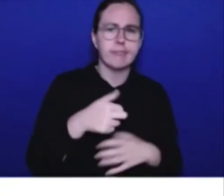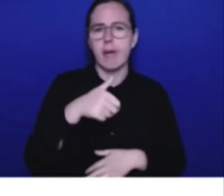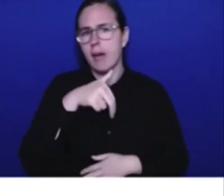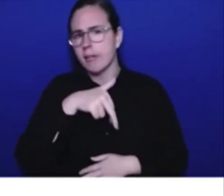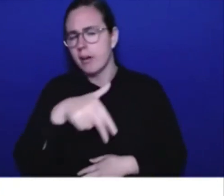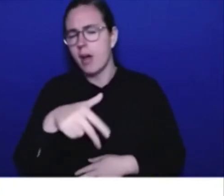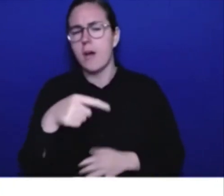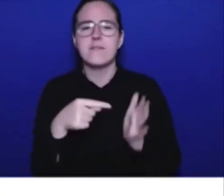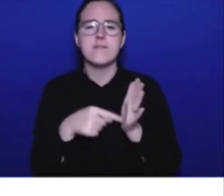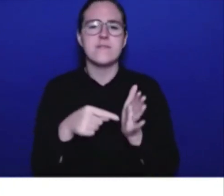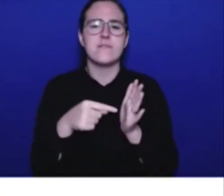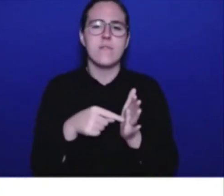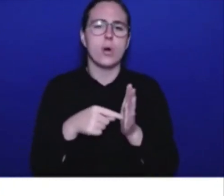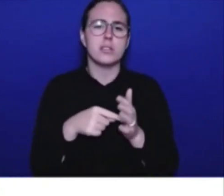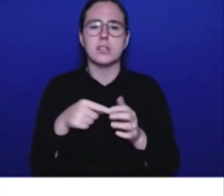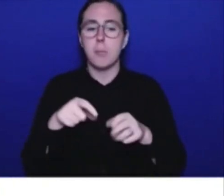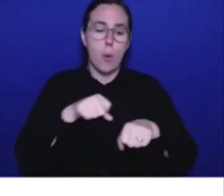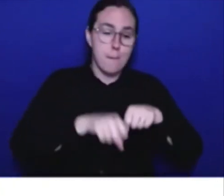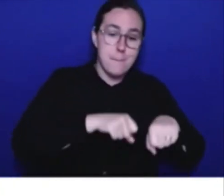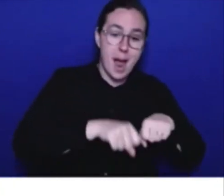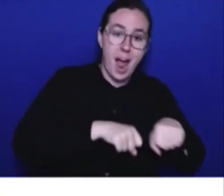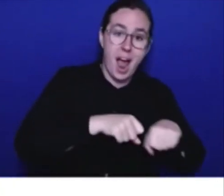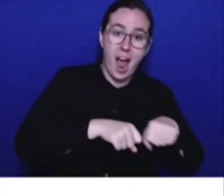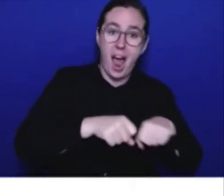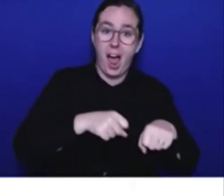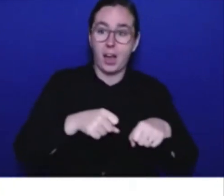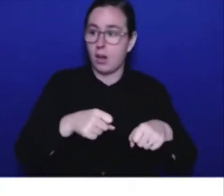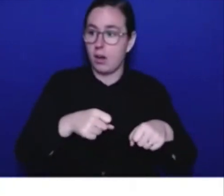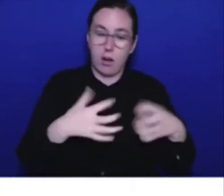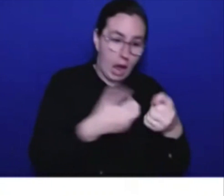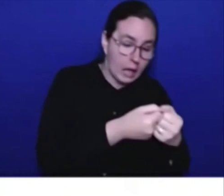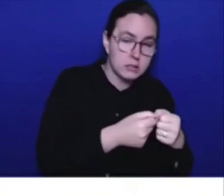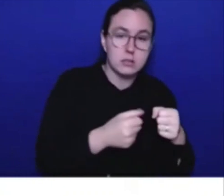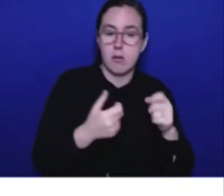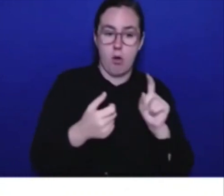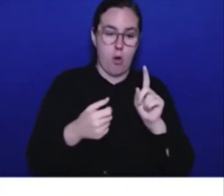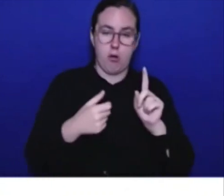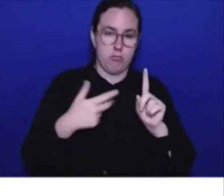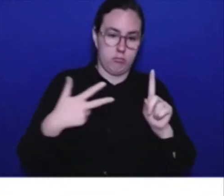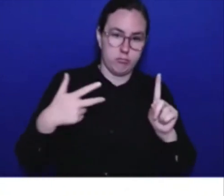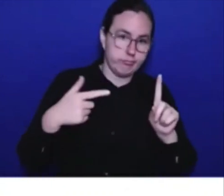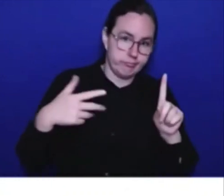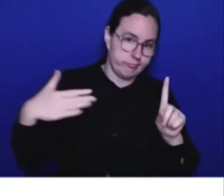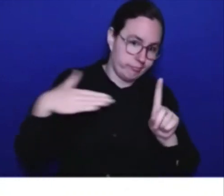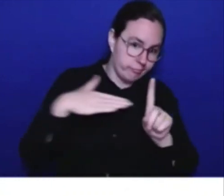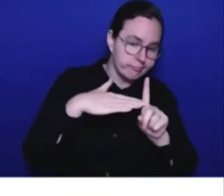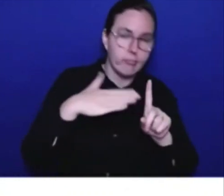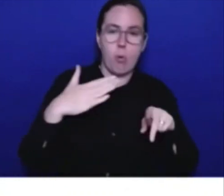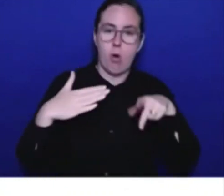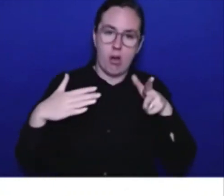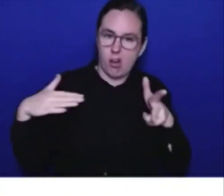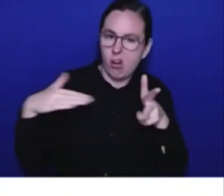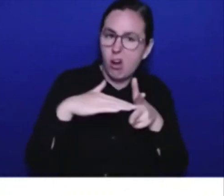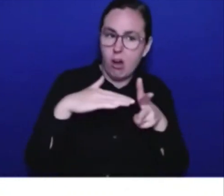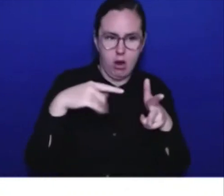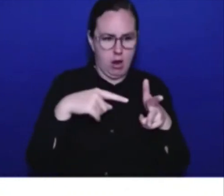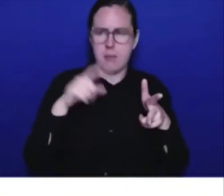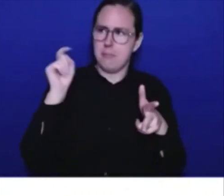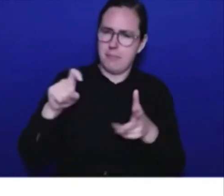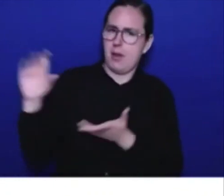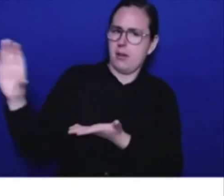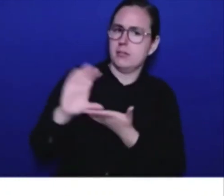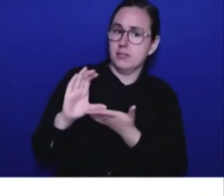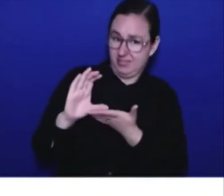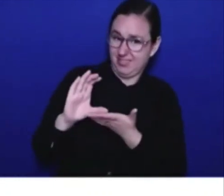and support they need. Car insurance is a human enterprise. There will always be challenges with different files. However,